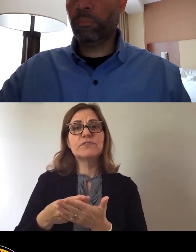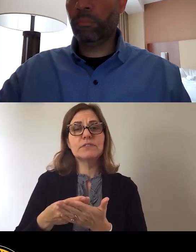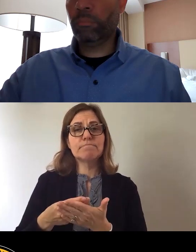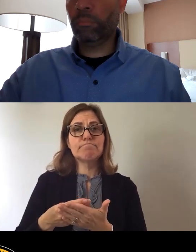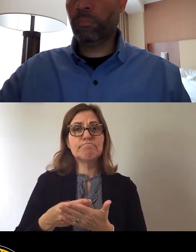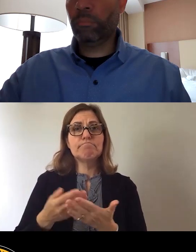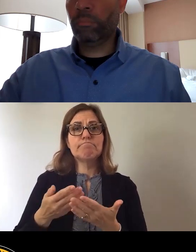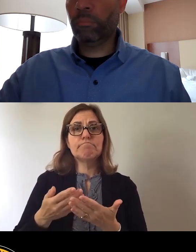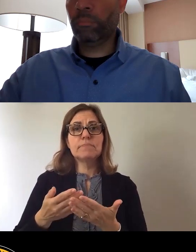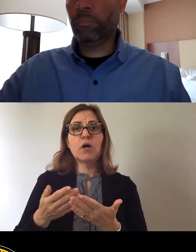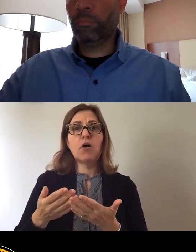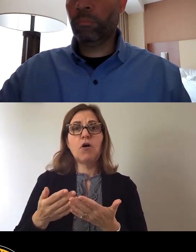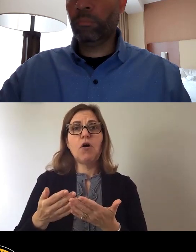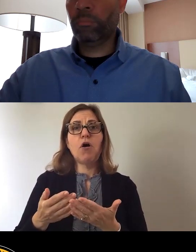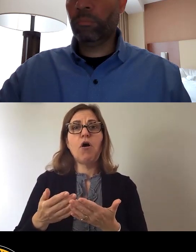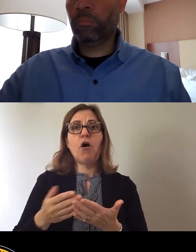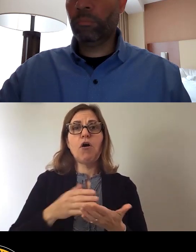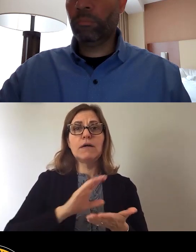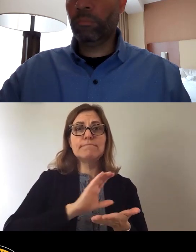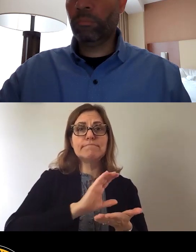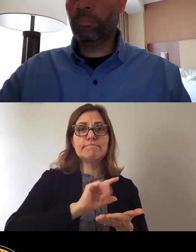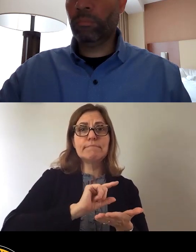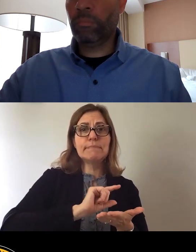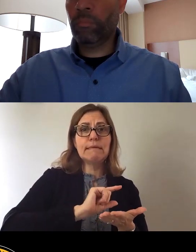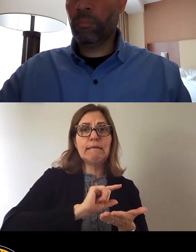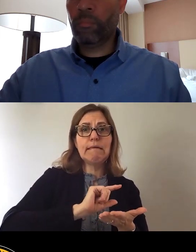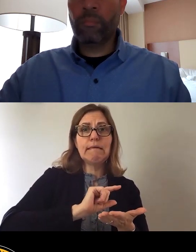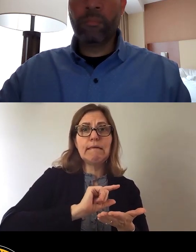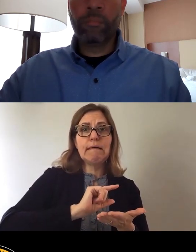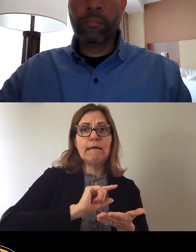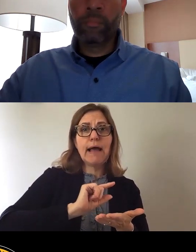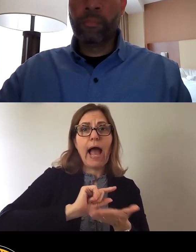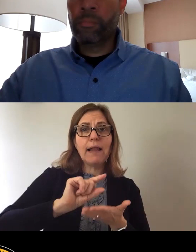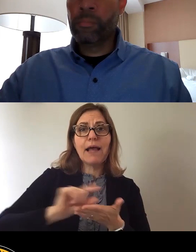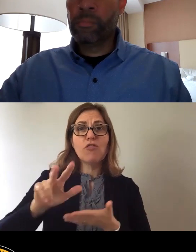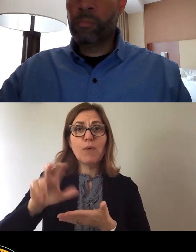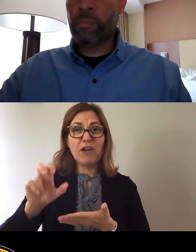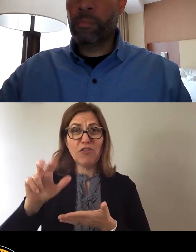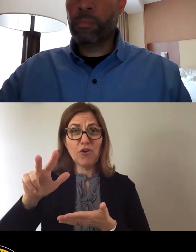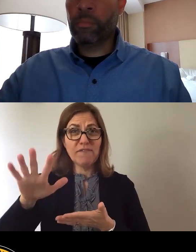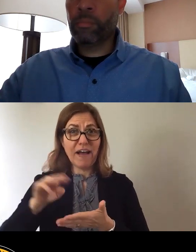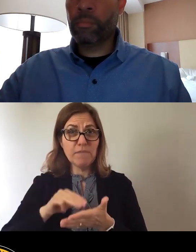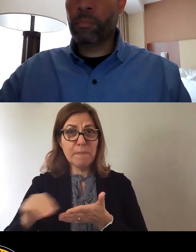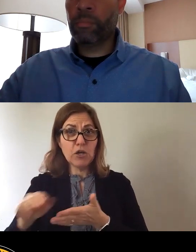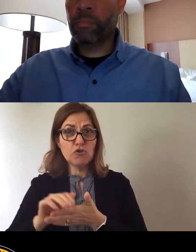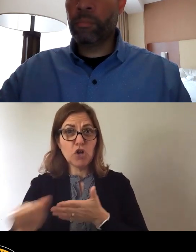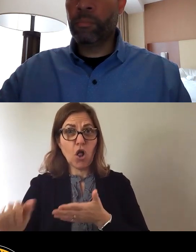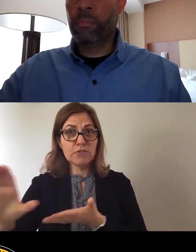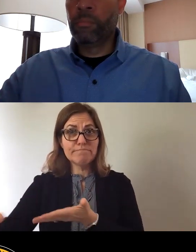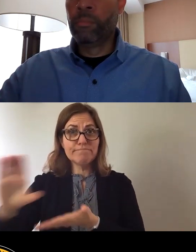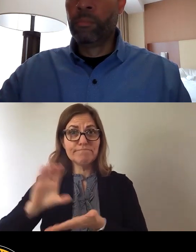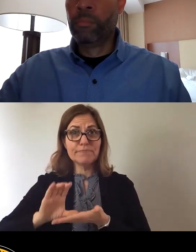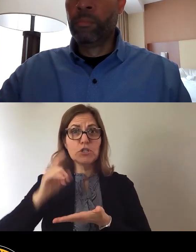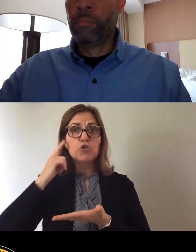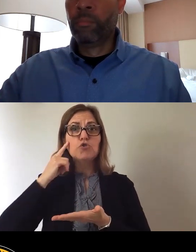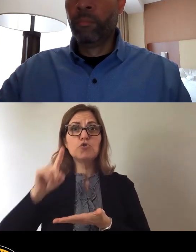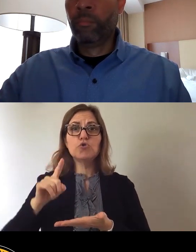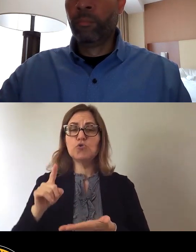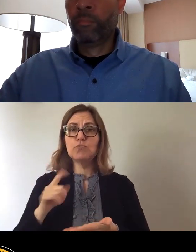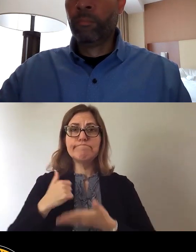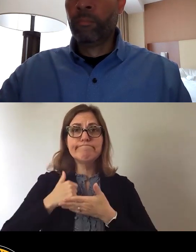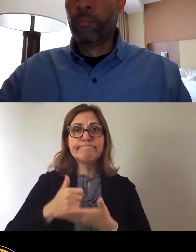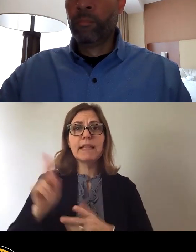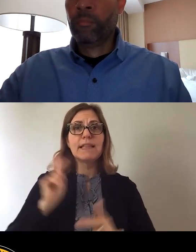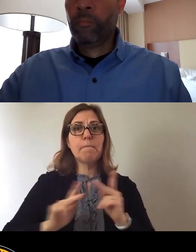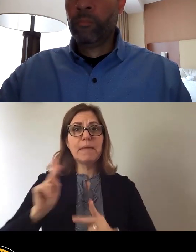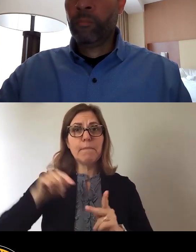$335 million have been allocated to relieve the people of this